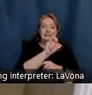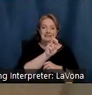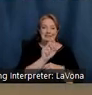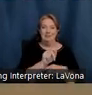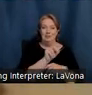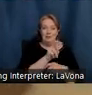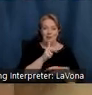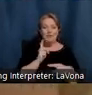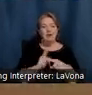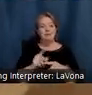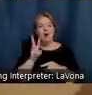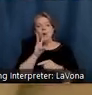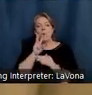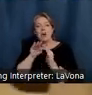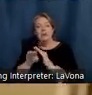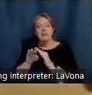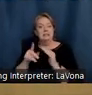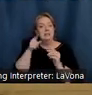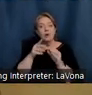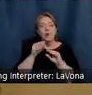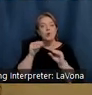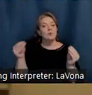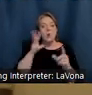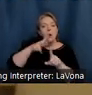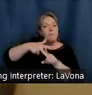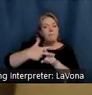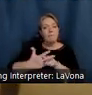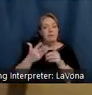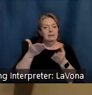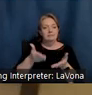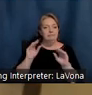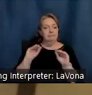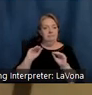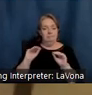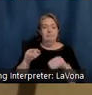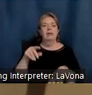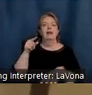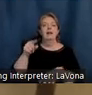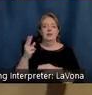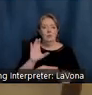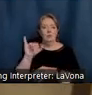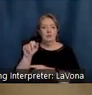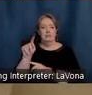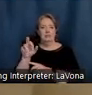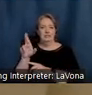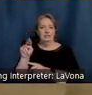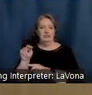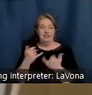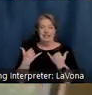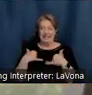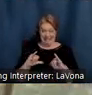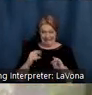as they did not have running water on the hill. Even today we have water pumped into a 10,000 gallon